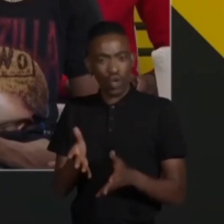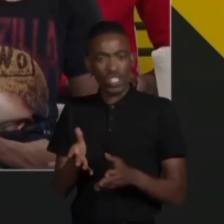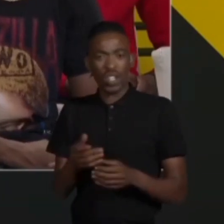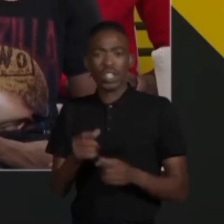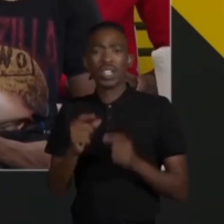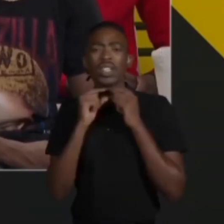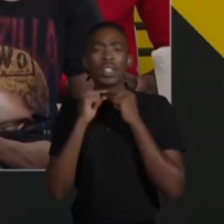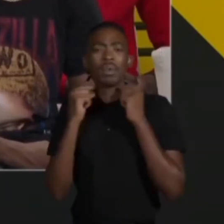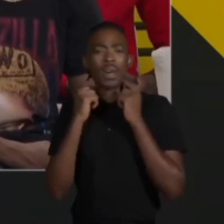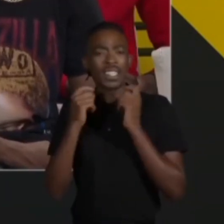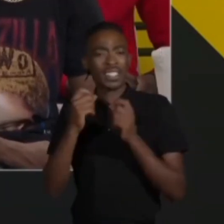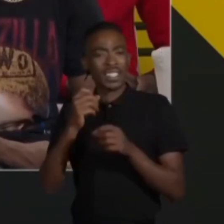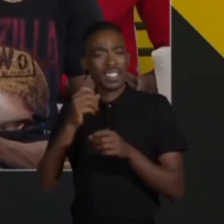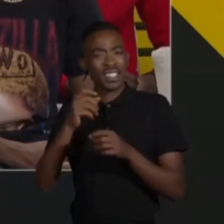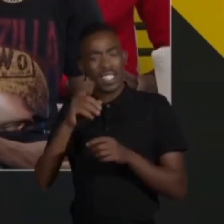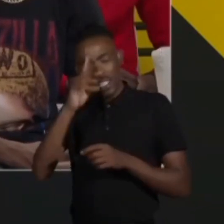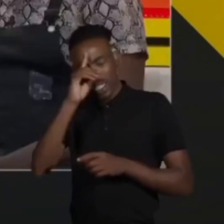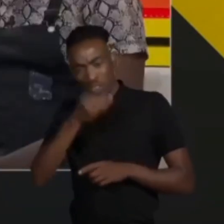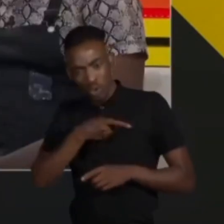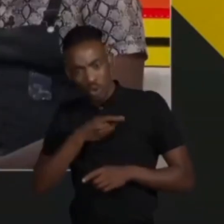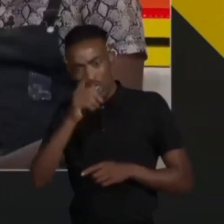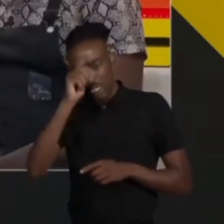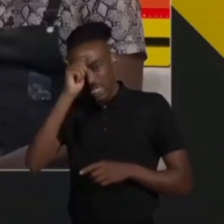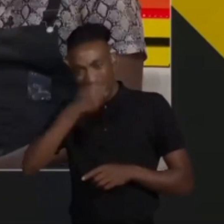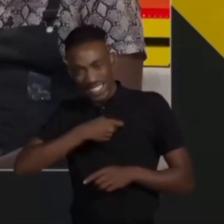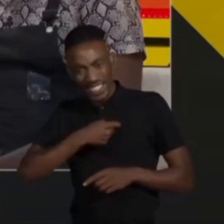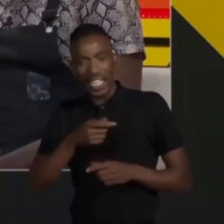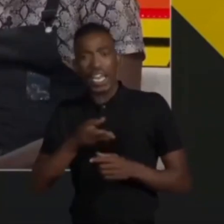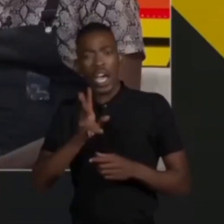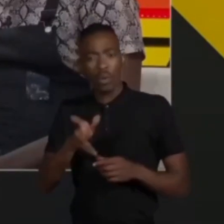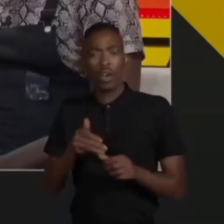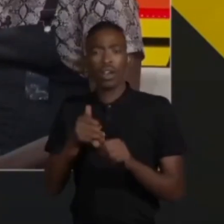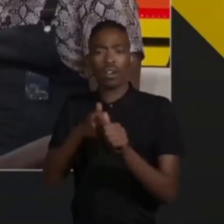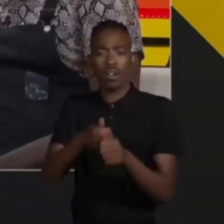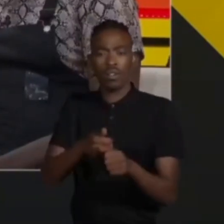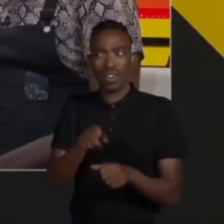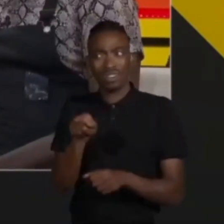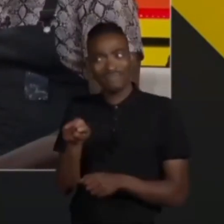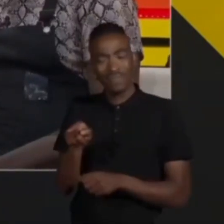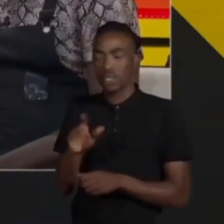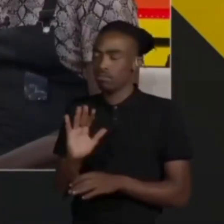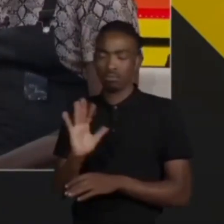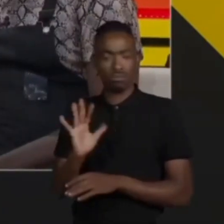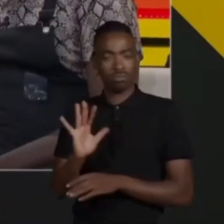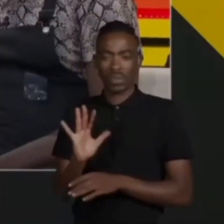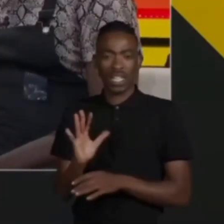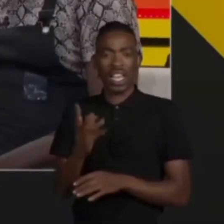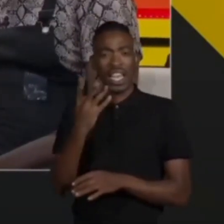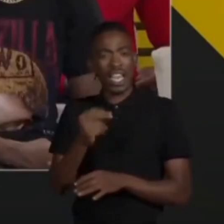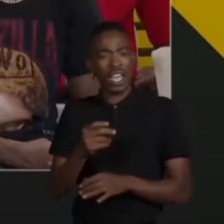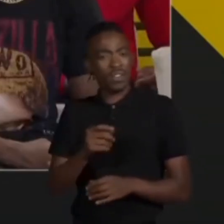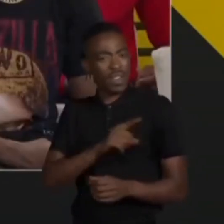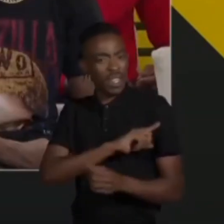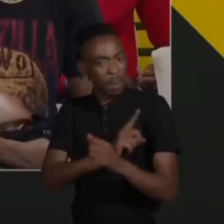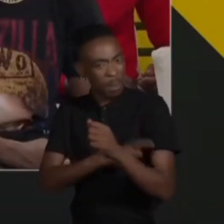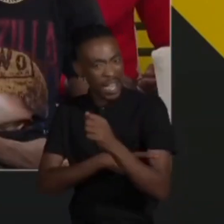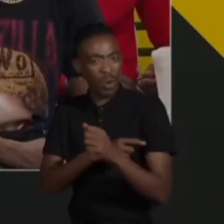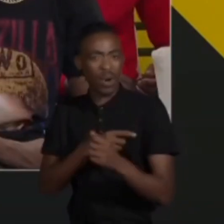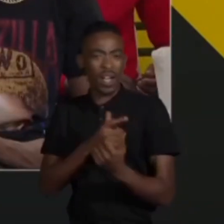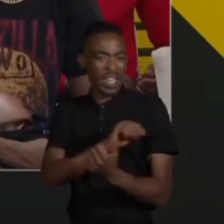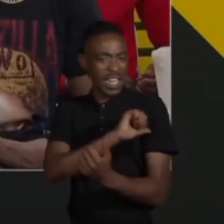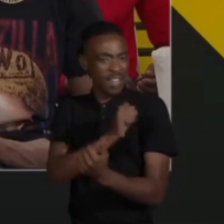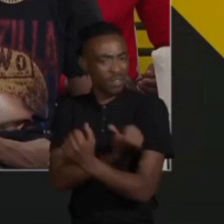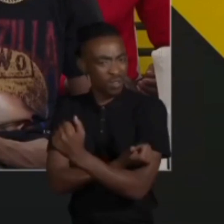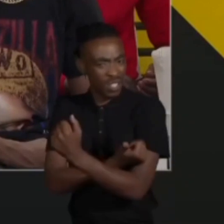kid and therefore i'll be a pastor no but because i'm a pastor because i have a calling i have an anointing i have power and authority and dominion